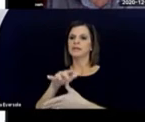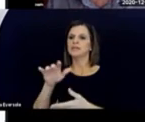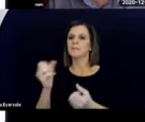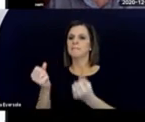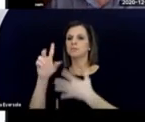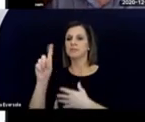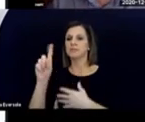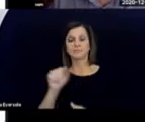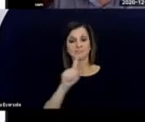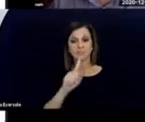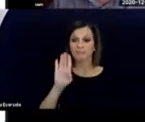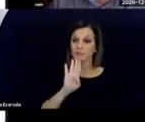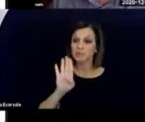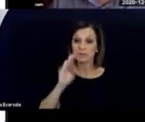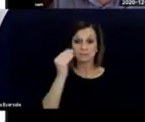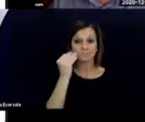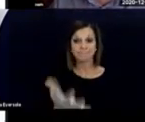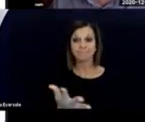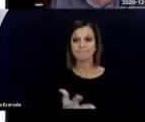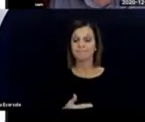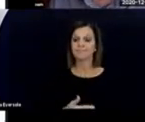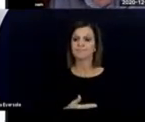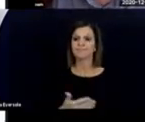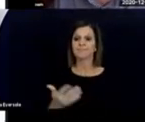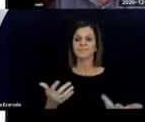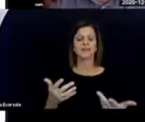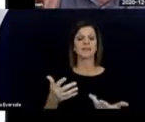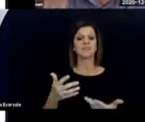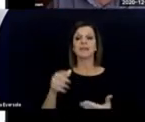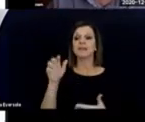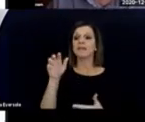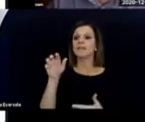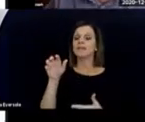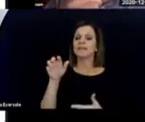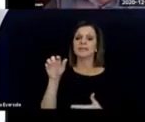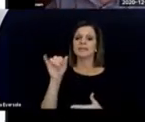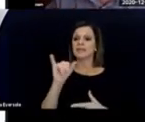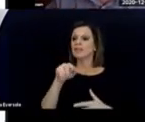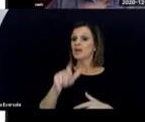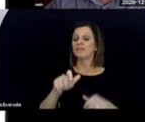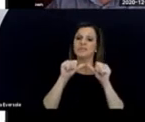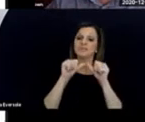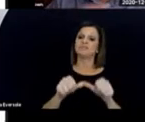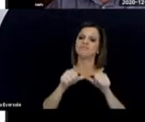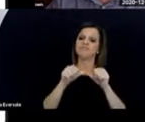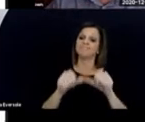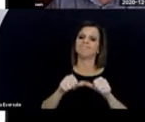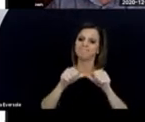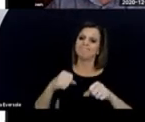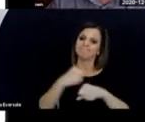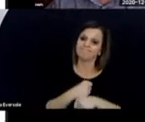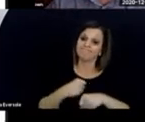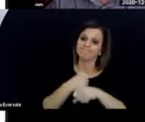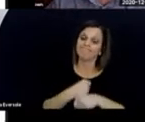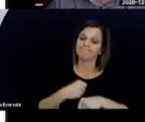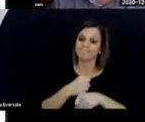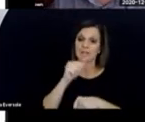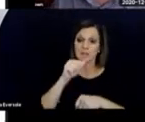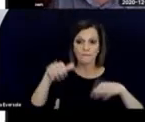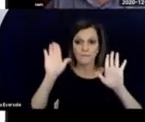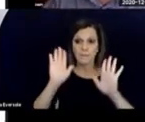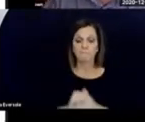indeed very frustrating. And it's like Groundhog Day. You just have to keep going, keep going, keep going.